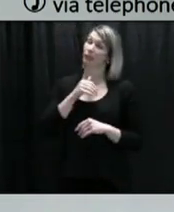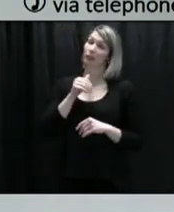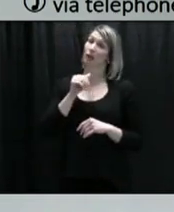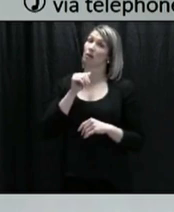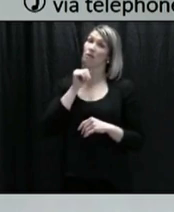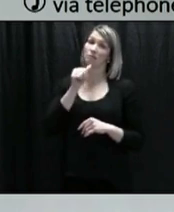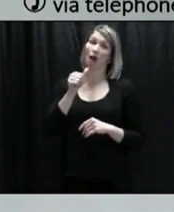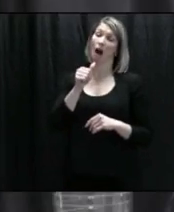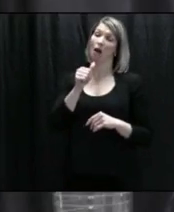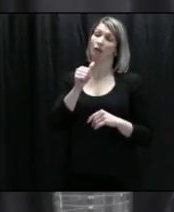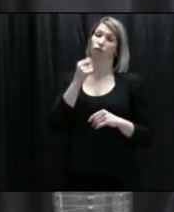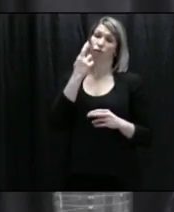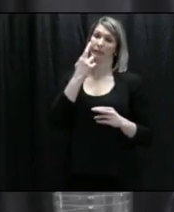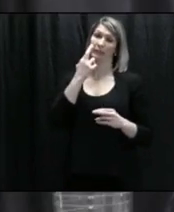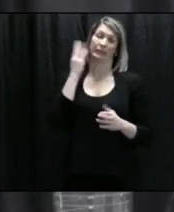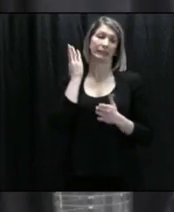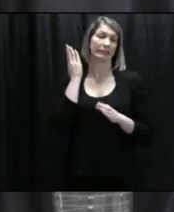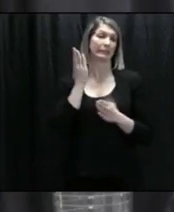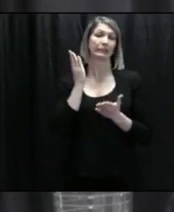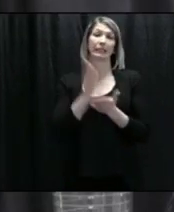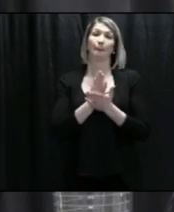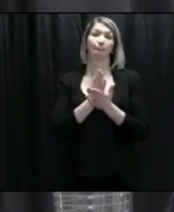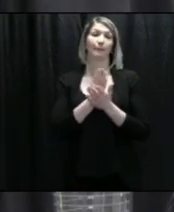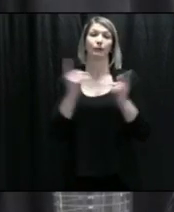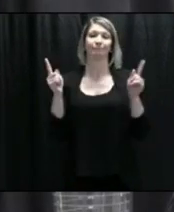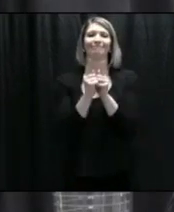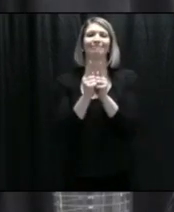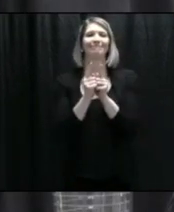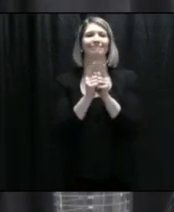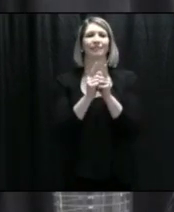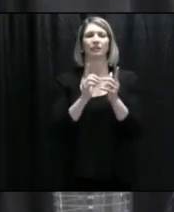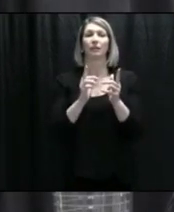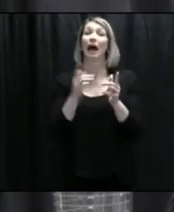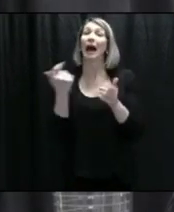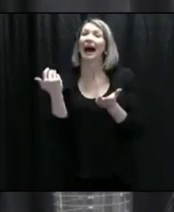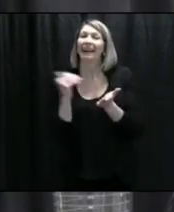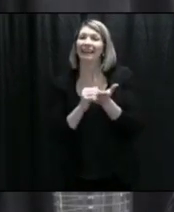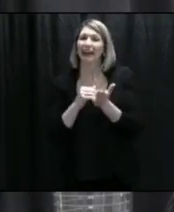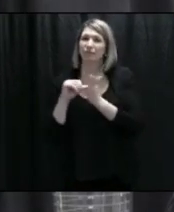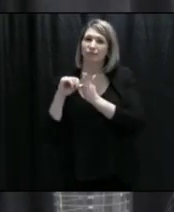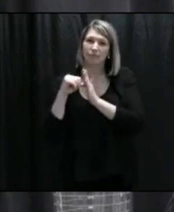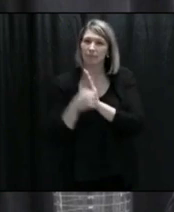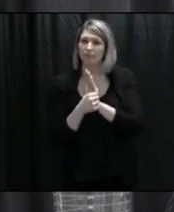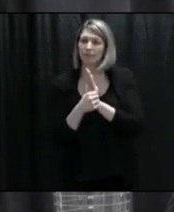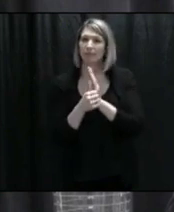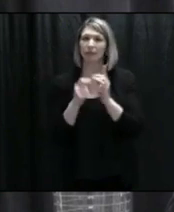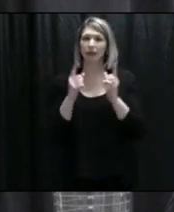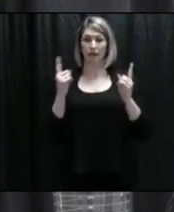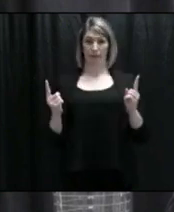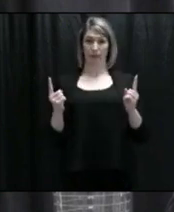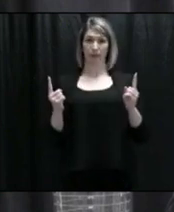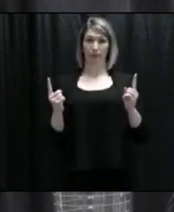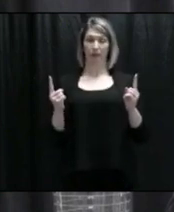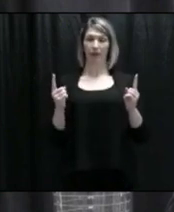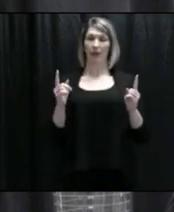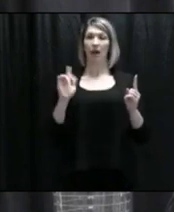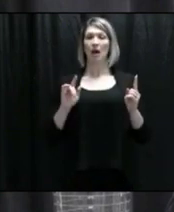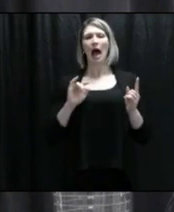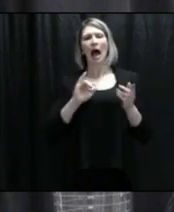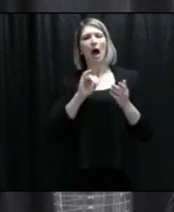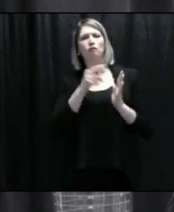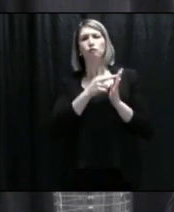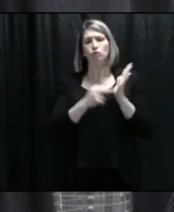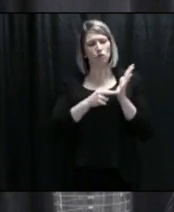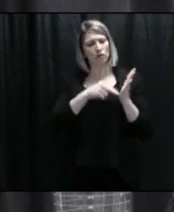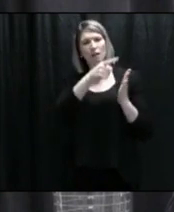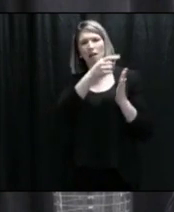for complacency. This is not the time to be looking for loopholes. This is a time to stay the course. A lot of